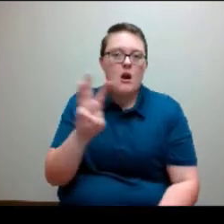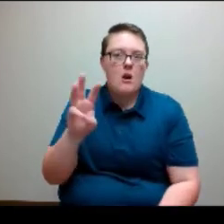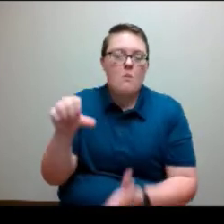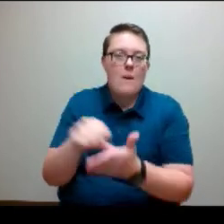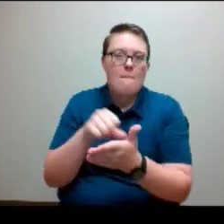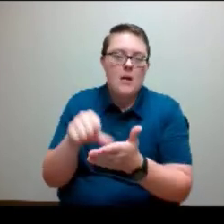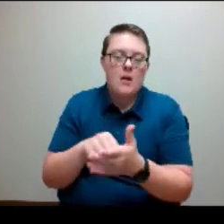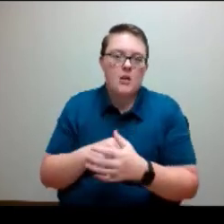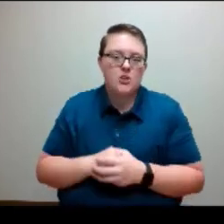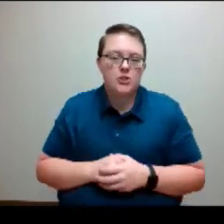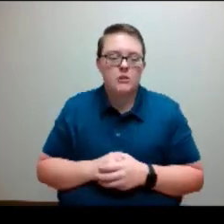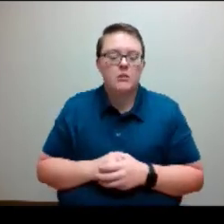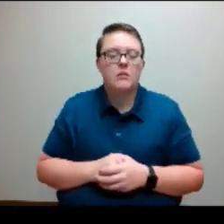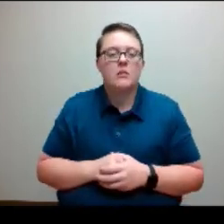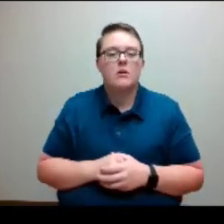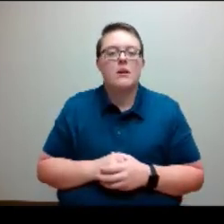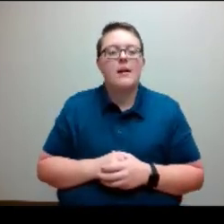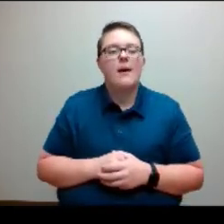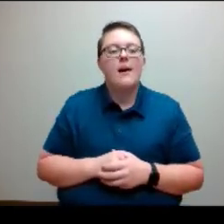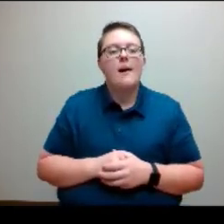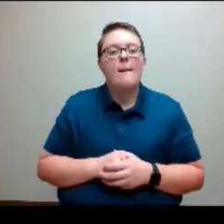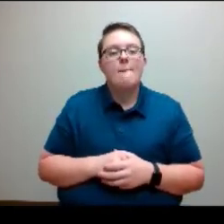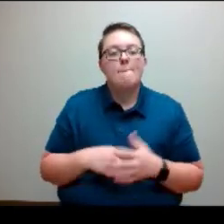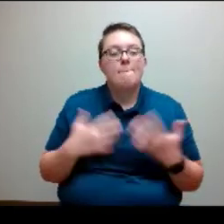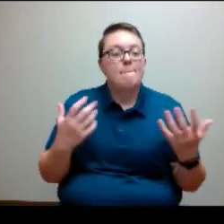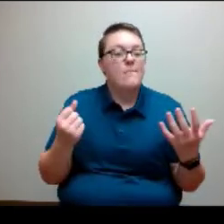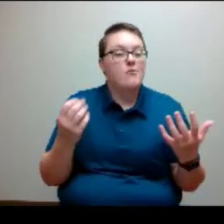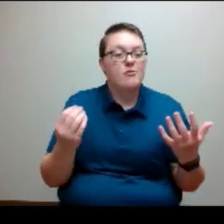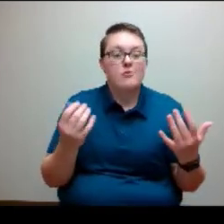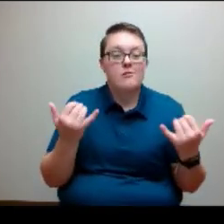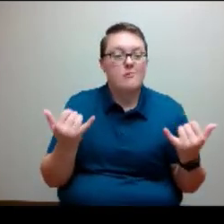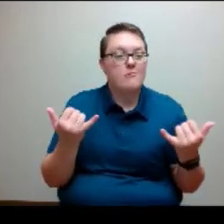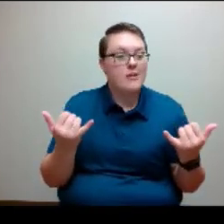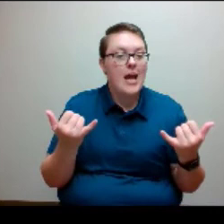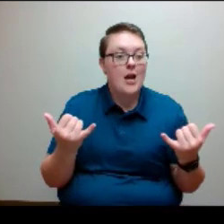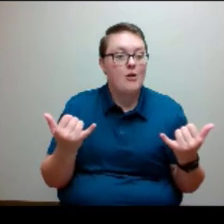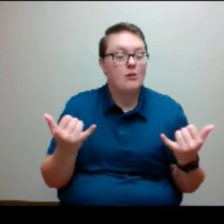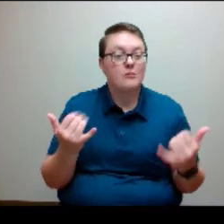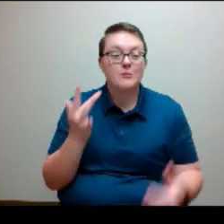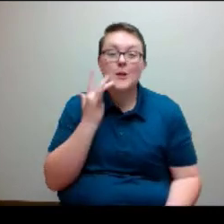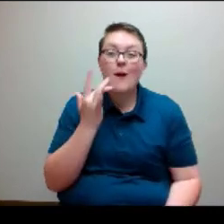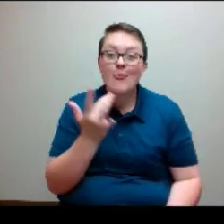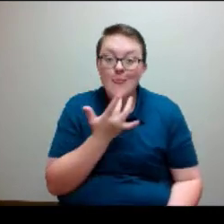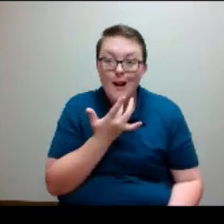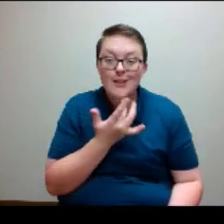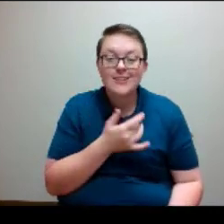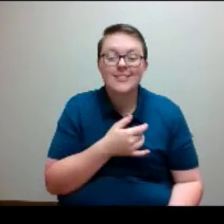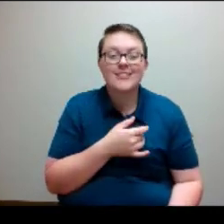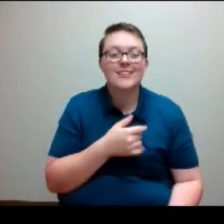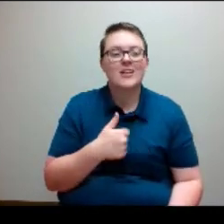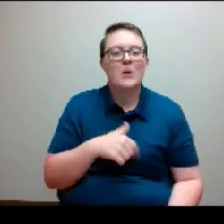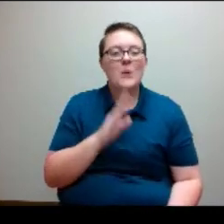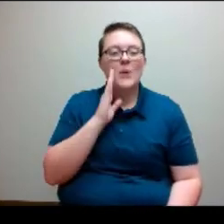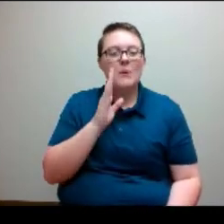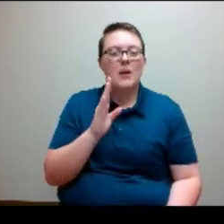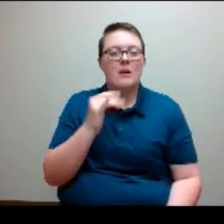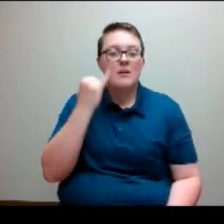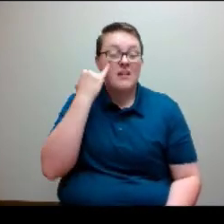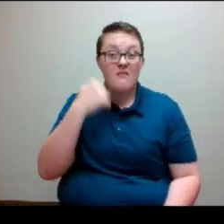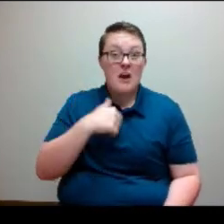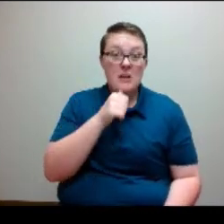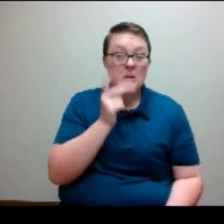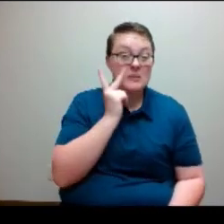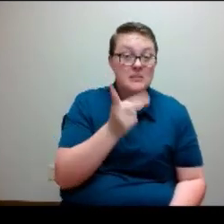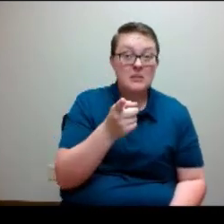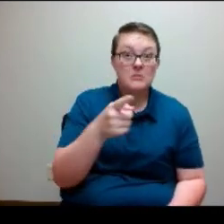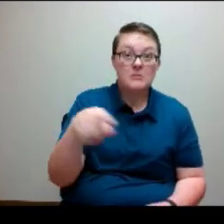without further ado, I wish you good luck. And we will, if I don't see you in your meetings, we will